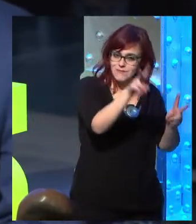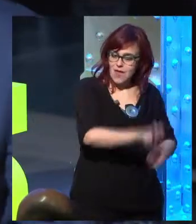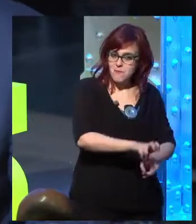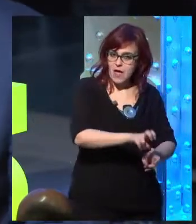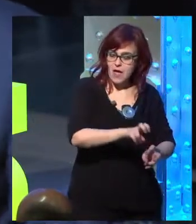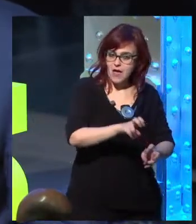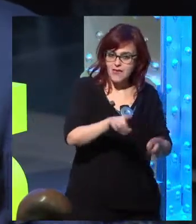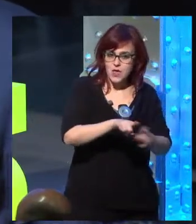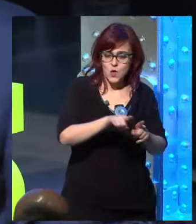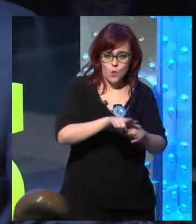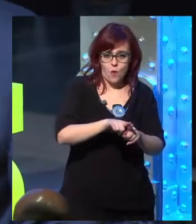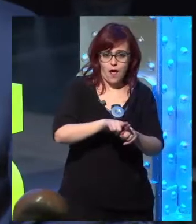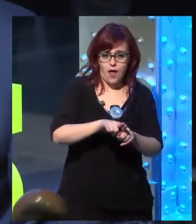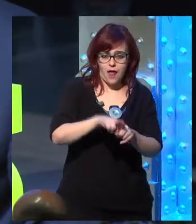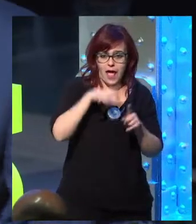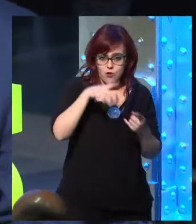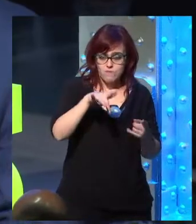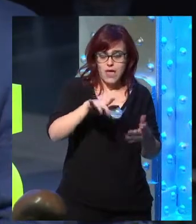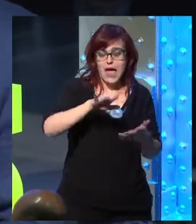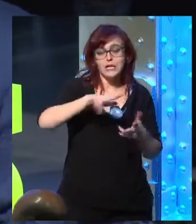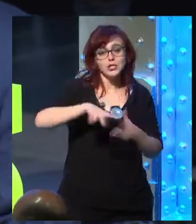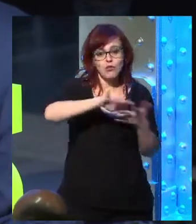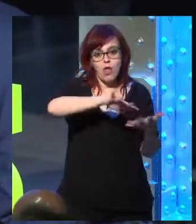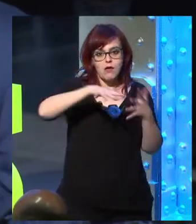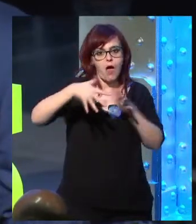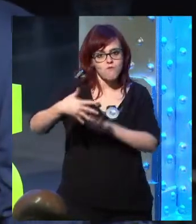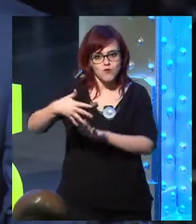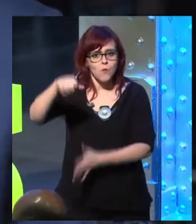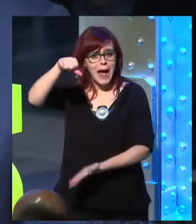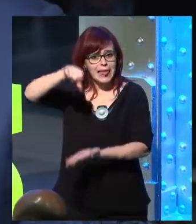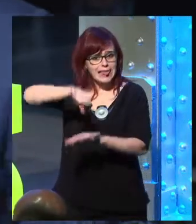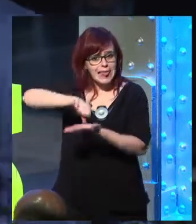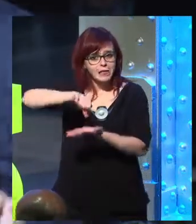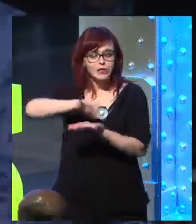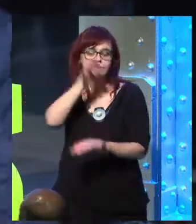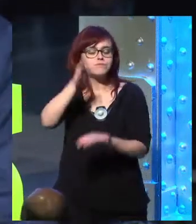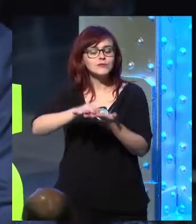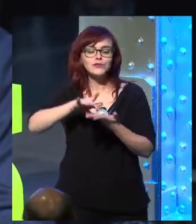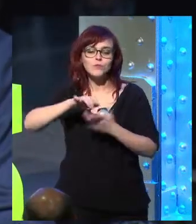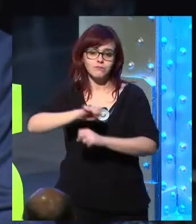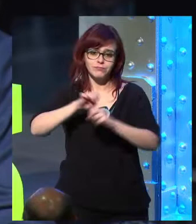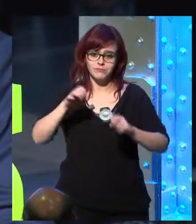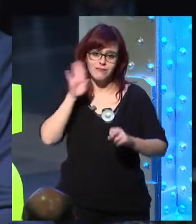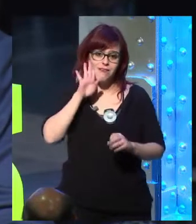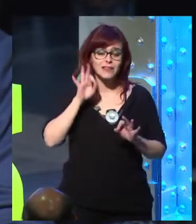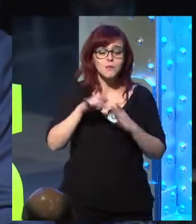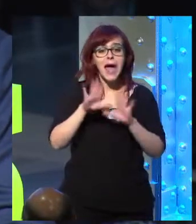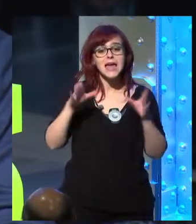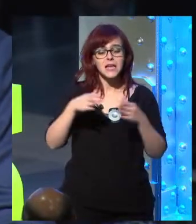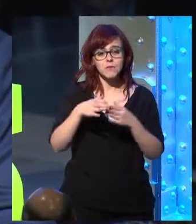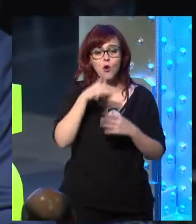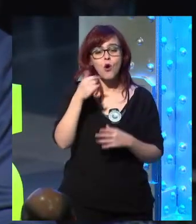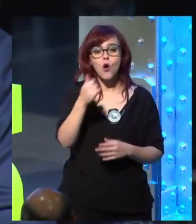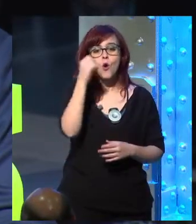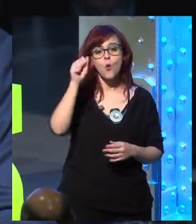the neurologic topics that this social change was going to mean, so I hope that the